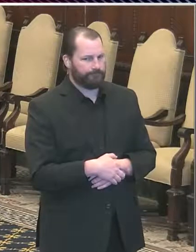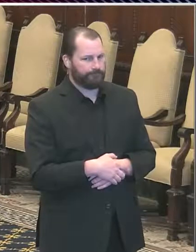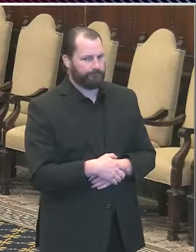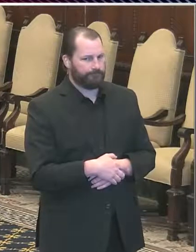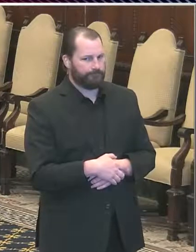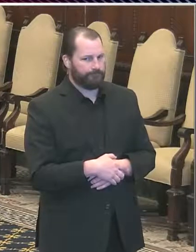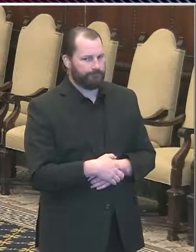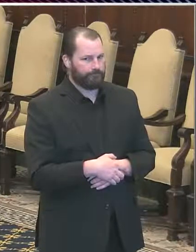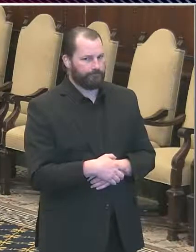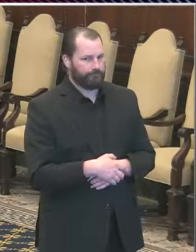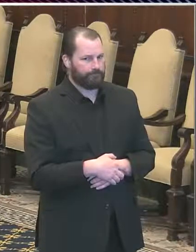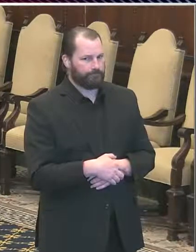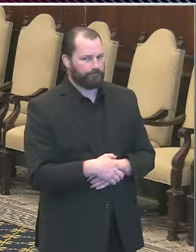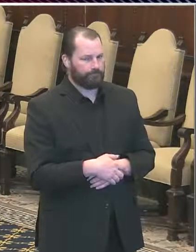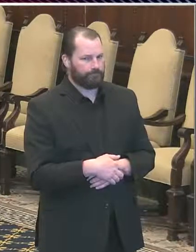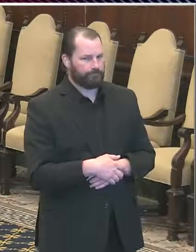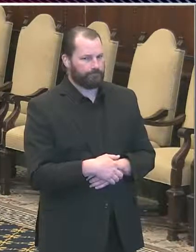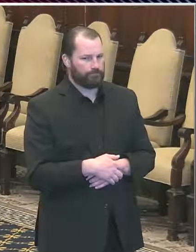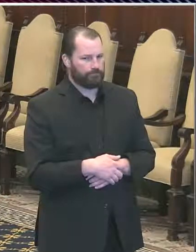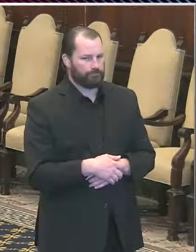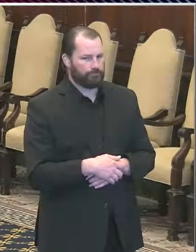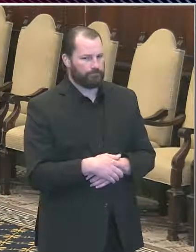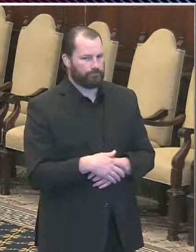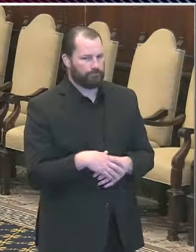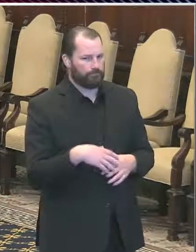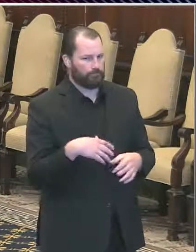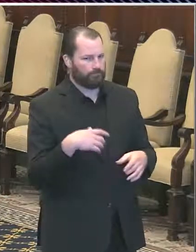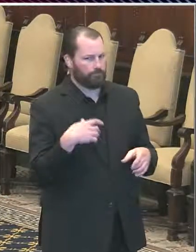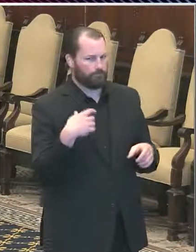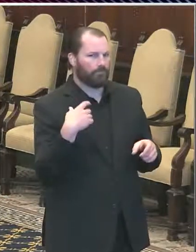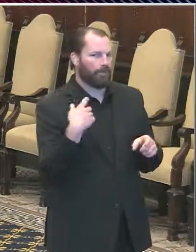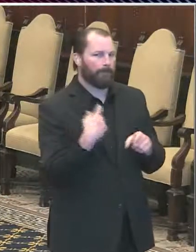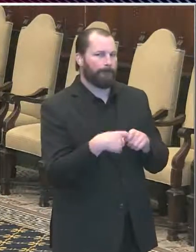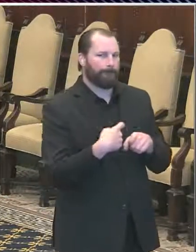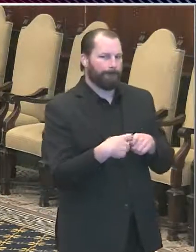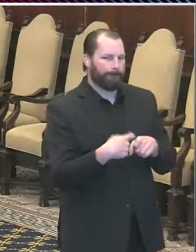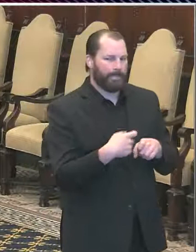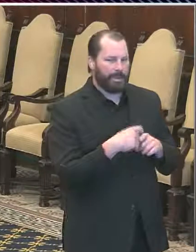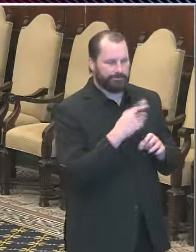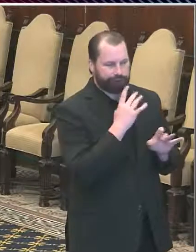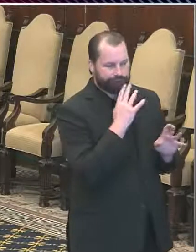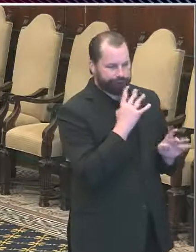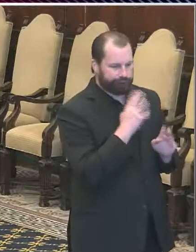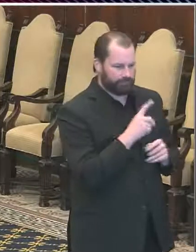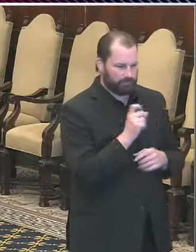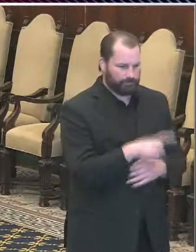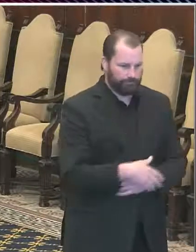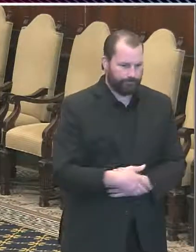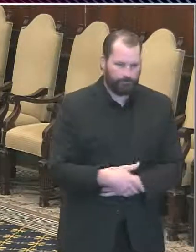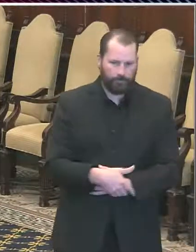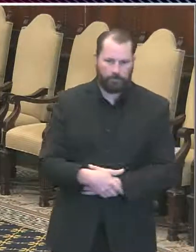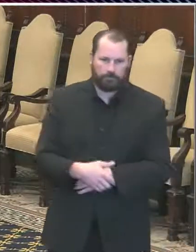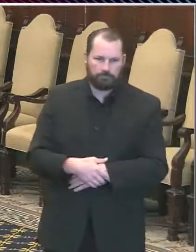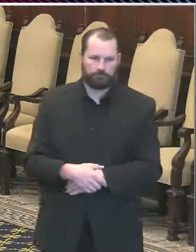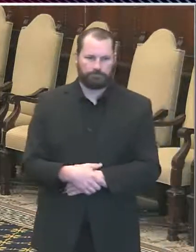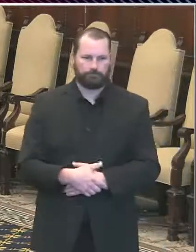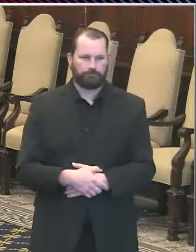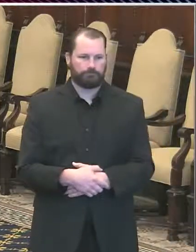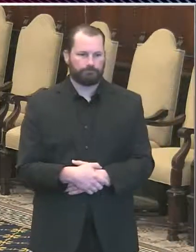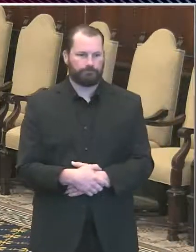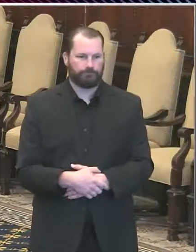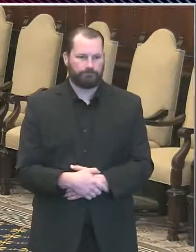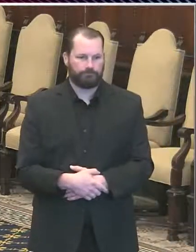Can you hear me? Hola Perla. Hola ¿Qué tal? Son dos preguntas rápidas. Uno recibimos una denuncia justamente